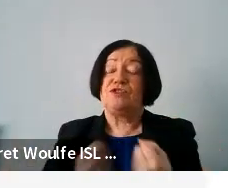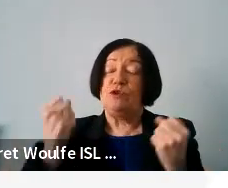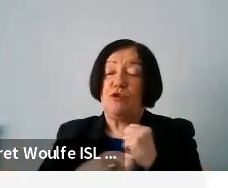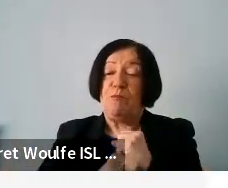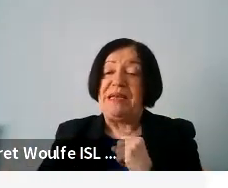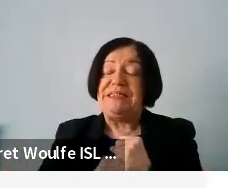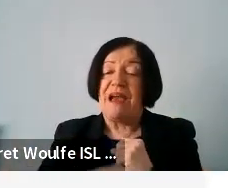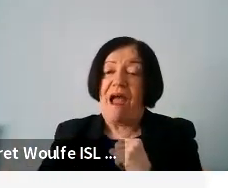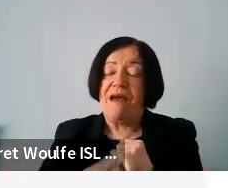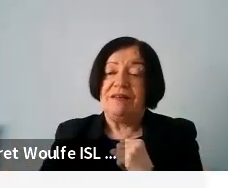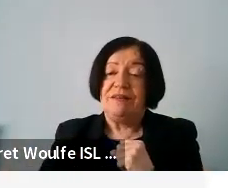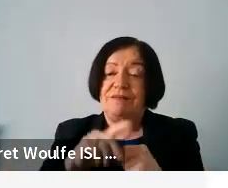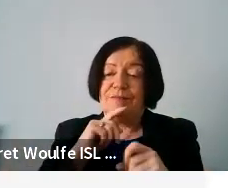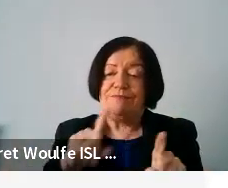but